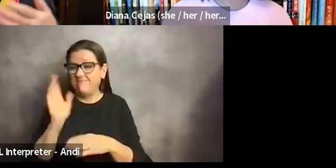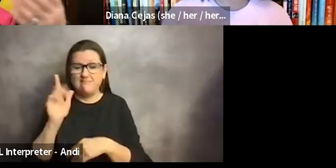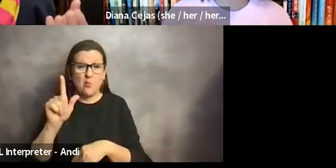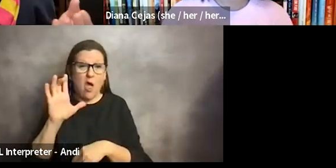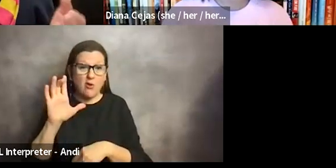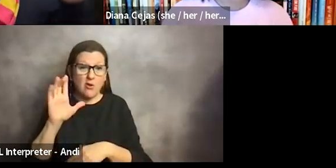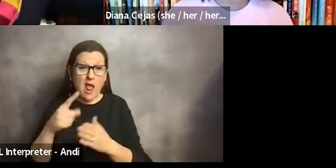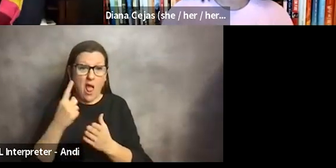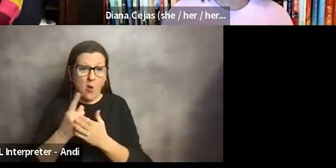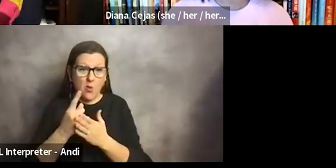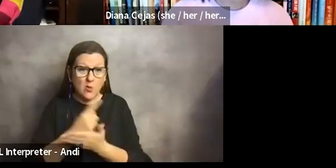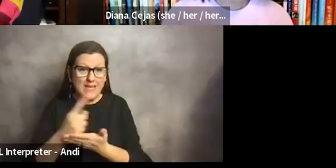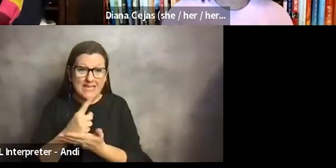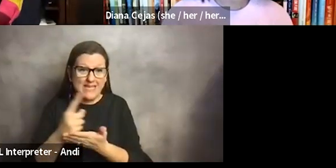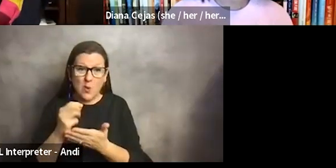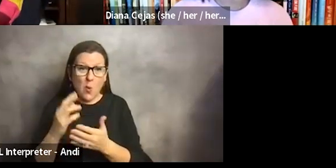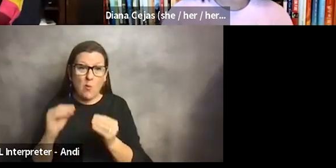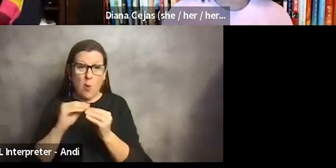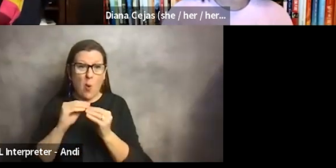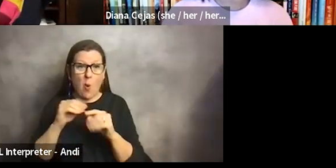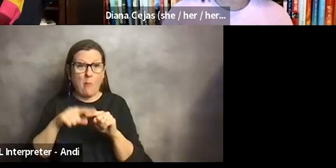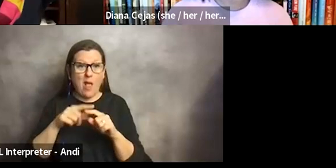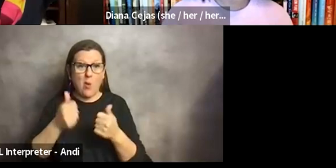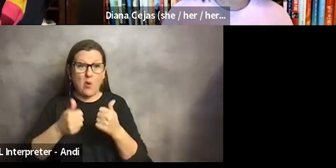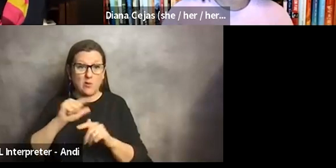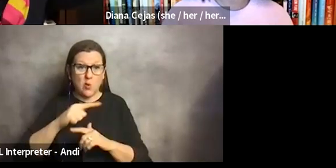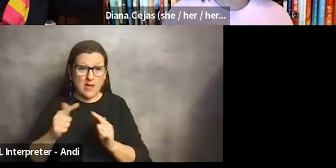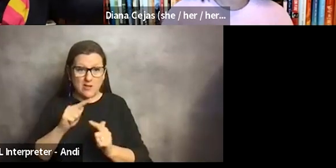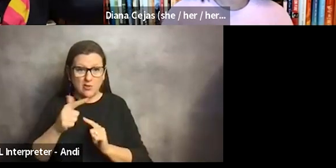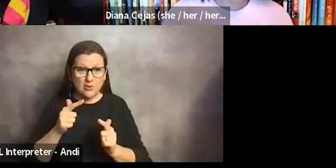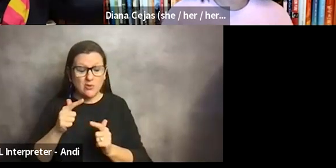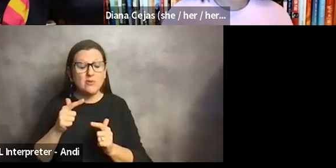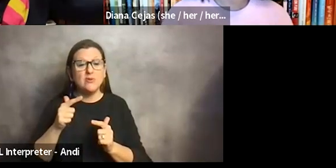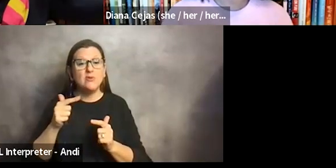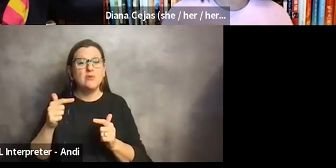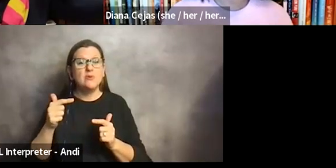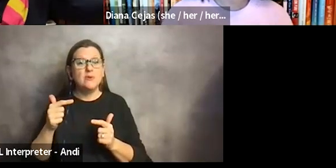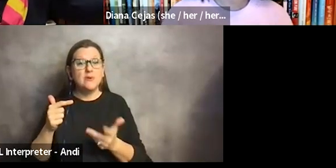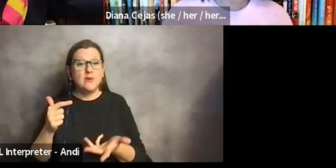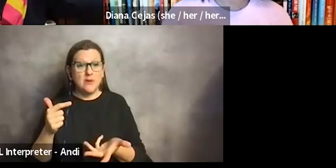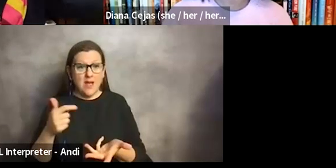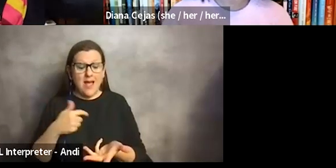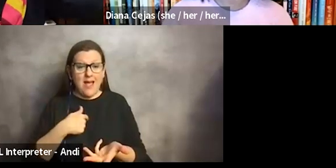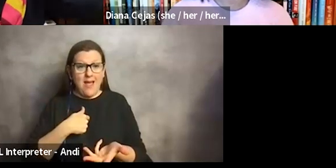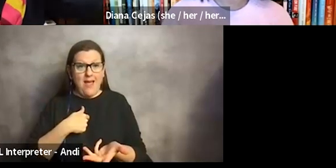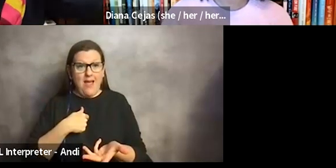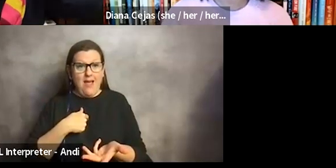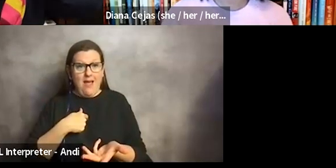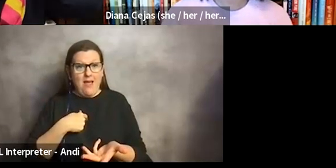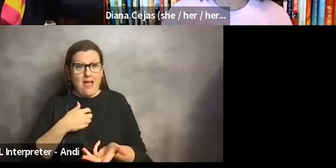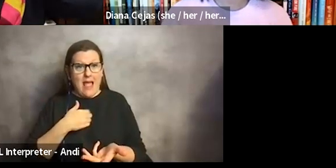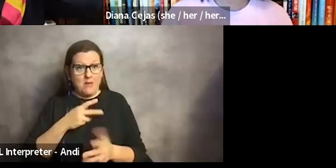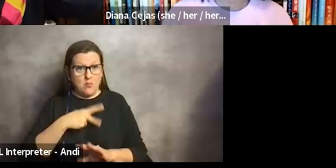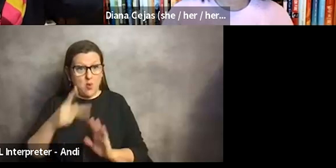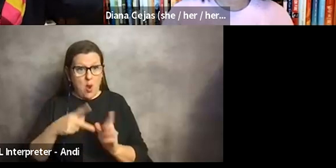more, maybe a week, depending on what rotation I was on. And I, I actually had my program director at times